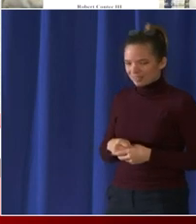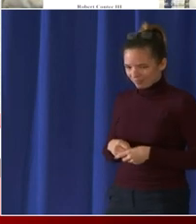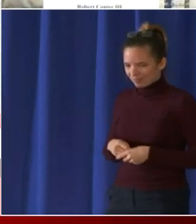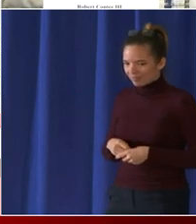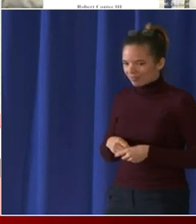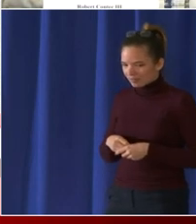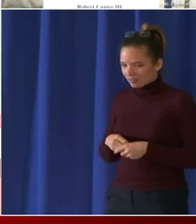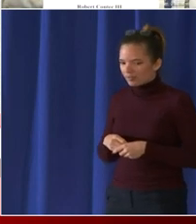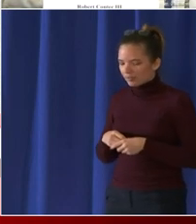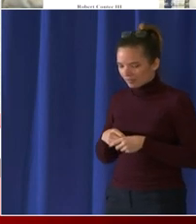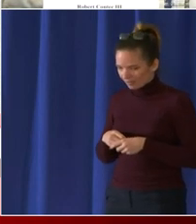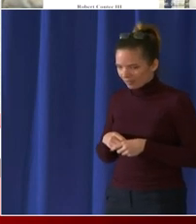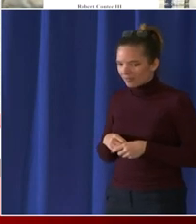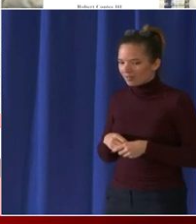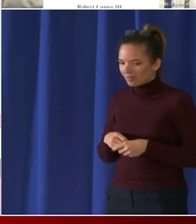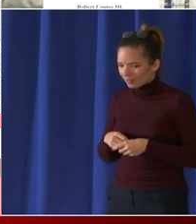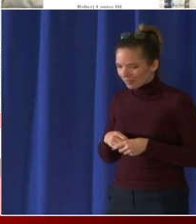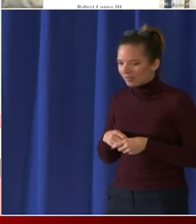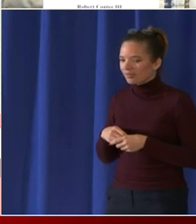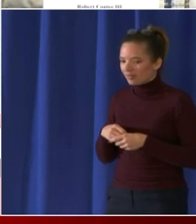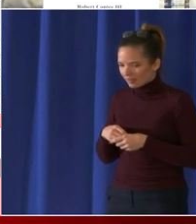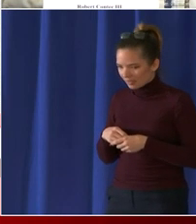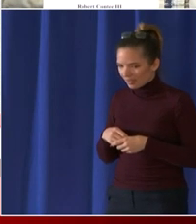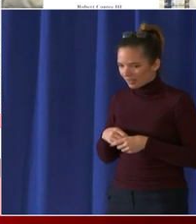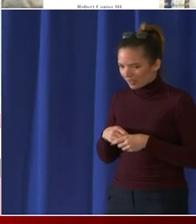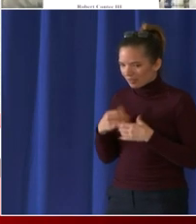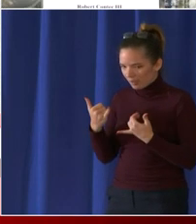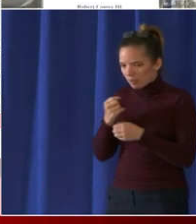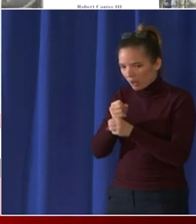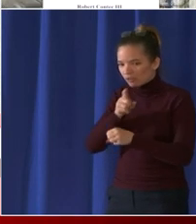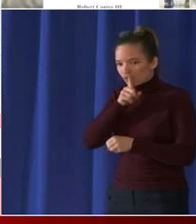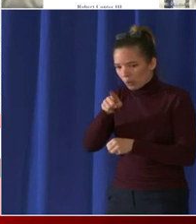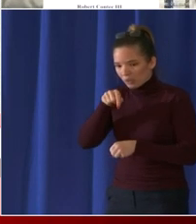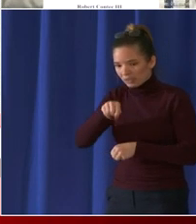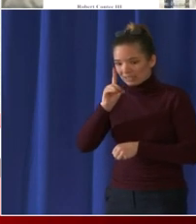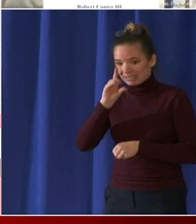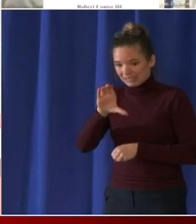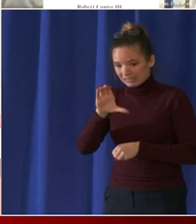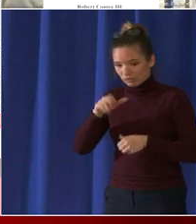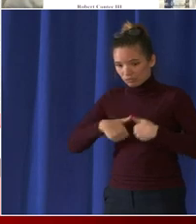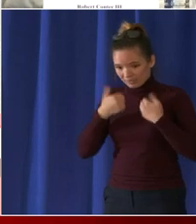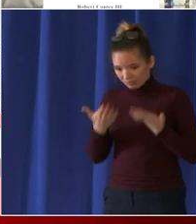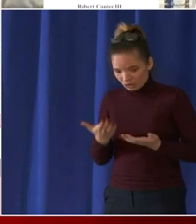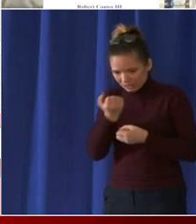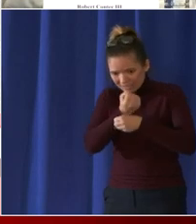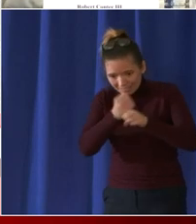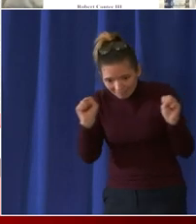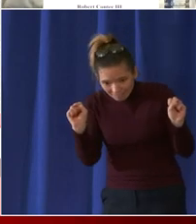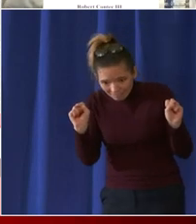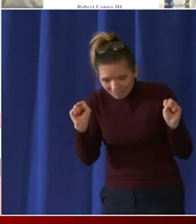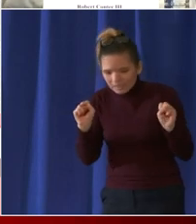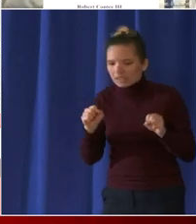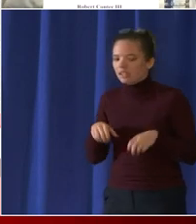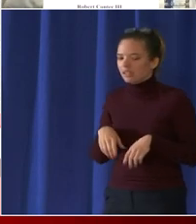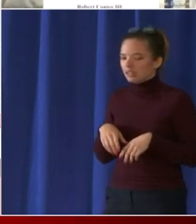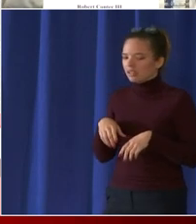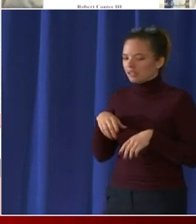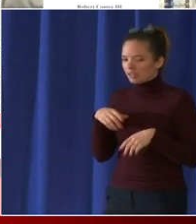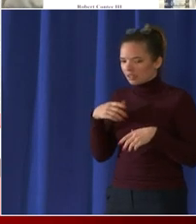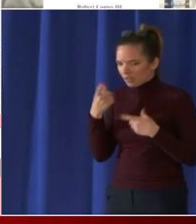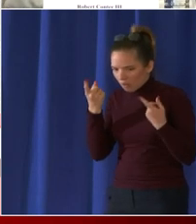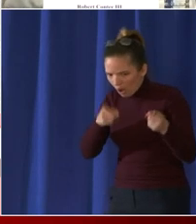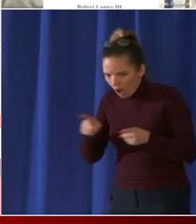ensuring the safety and security of our district residents all that going on at the same time i mean it it it felt a bit